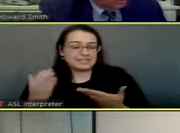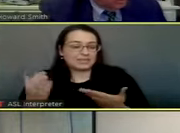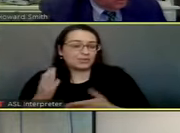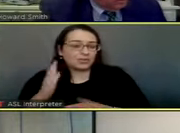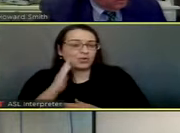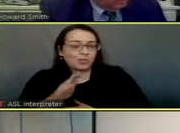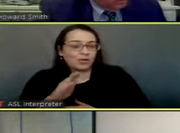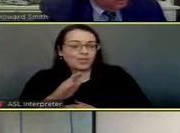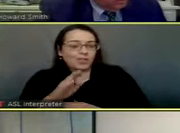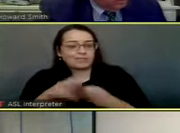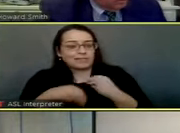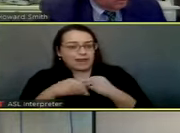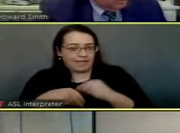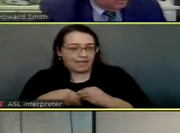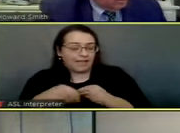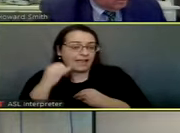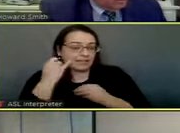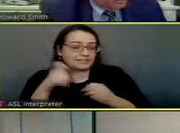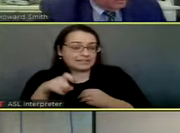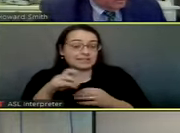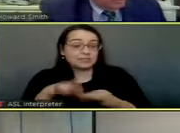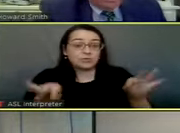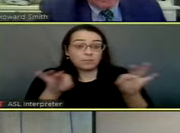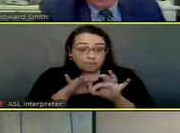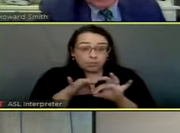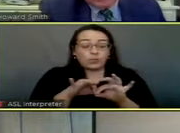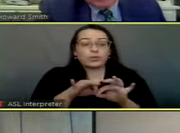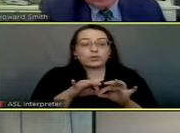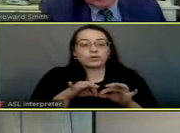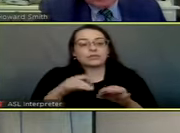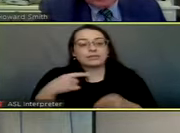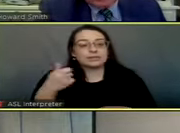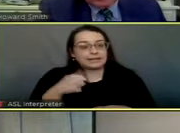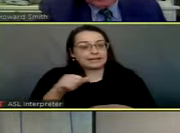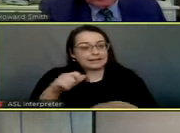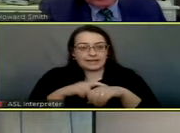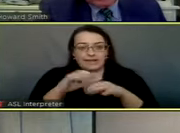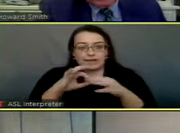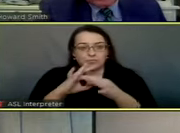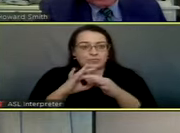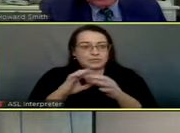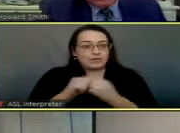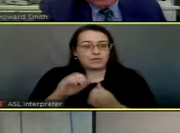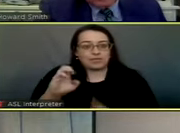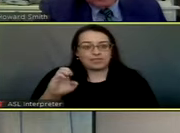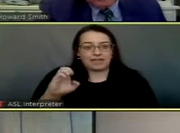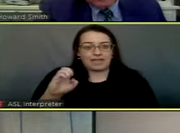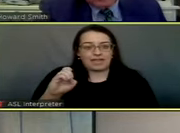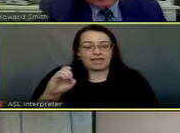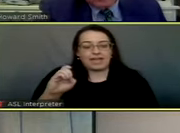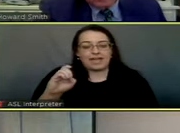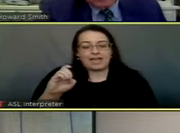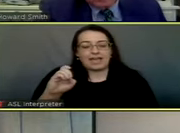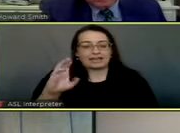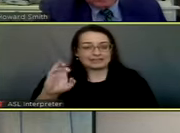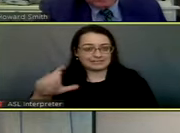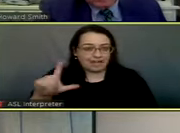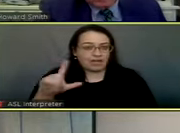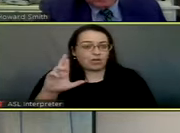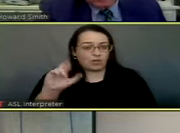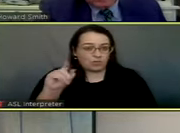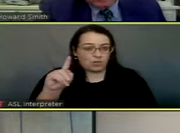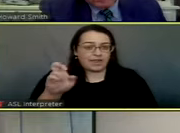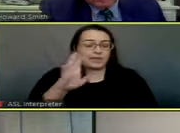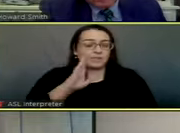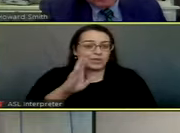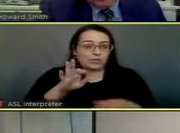Be important to note, and this is a very, anytime we deal with XL rate cases, we're going to walk through these types of